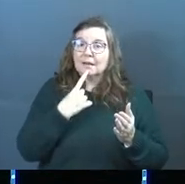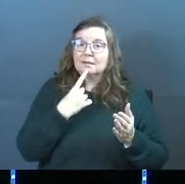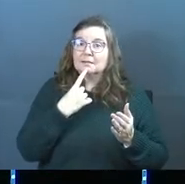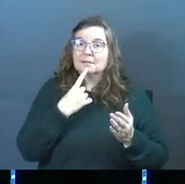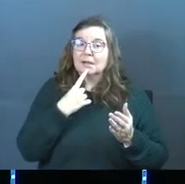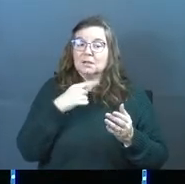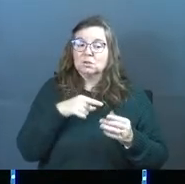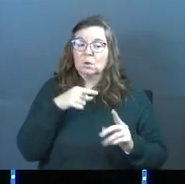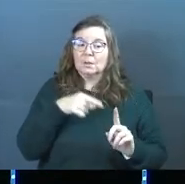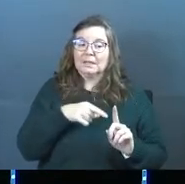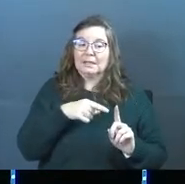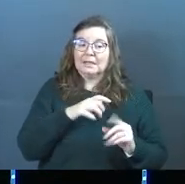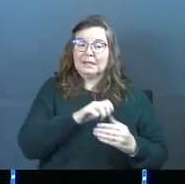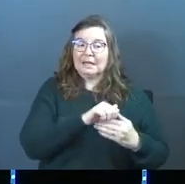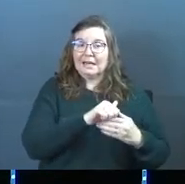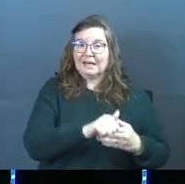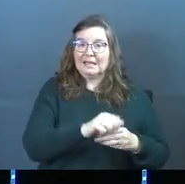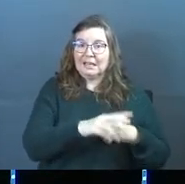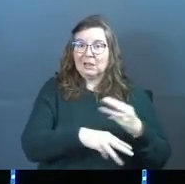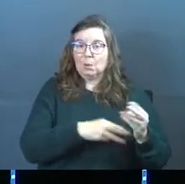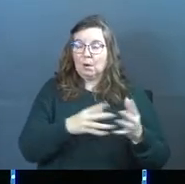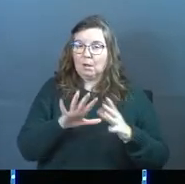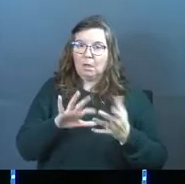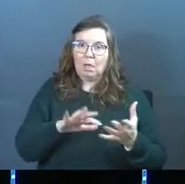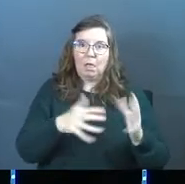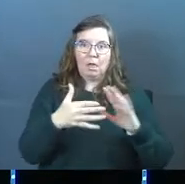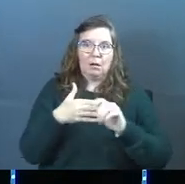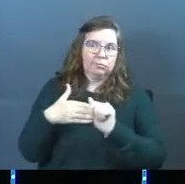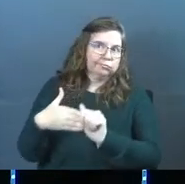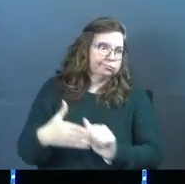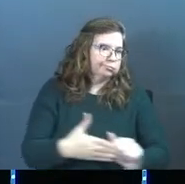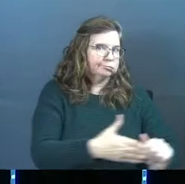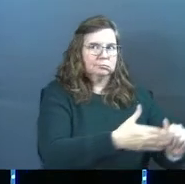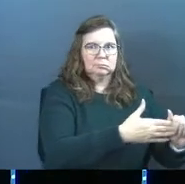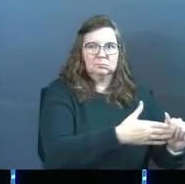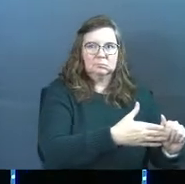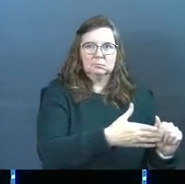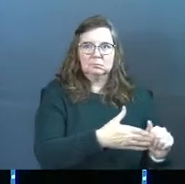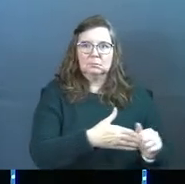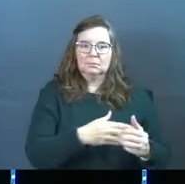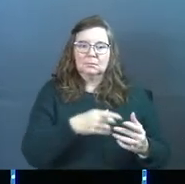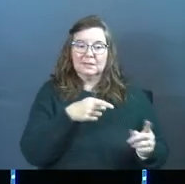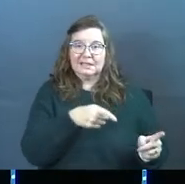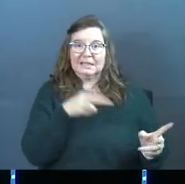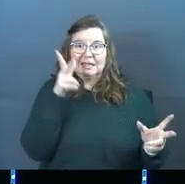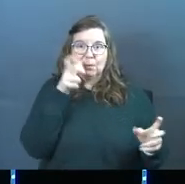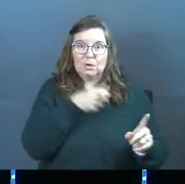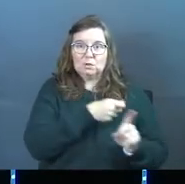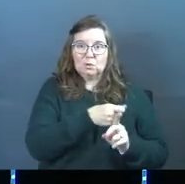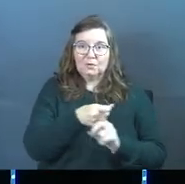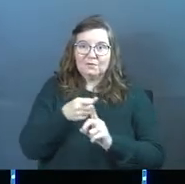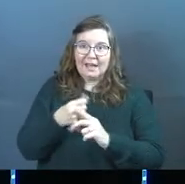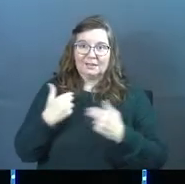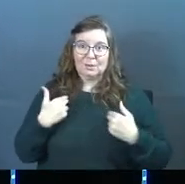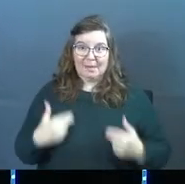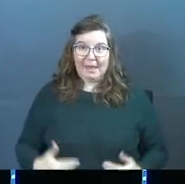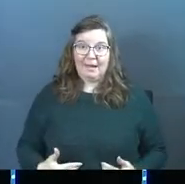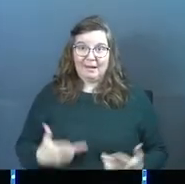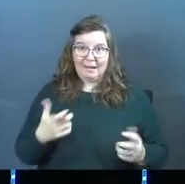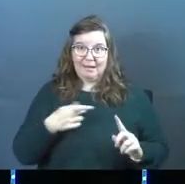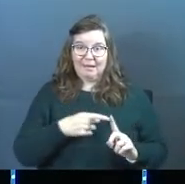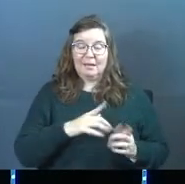It said, so that he could lead the whole world astray. He wants to affect humanity.